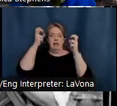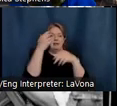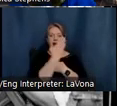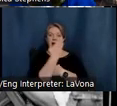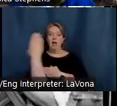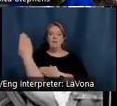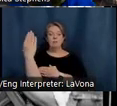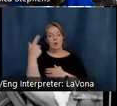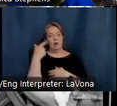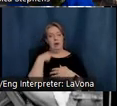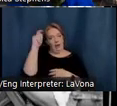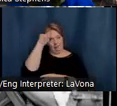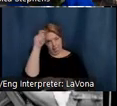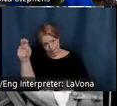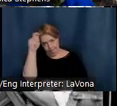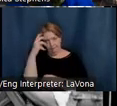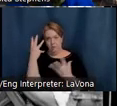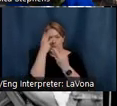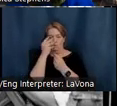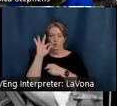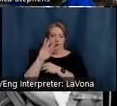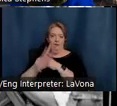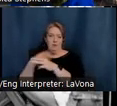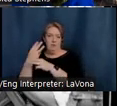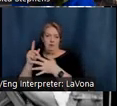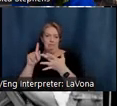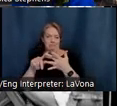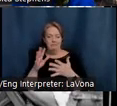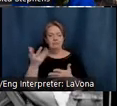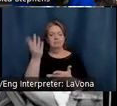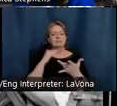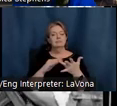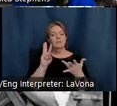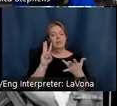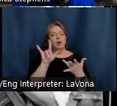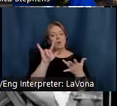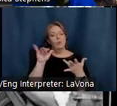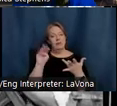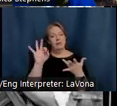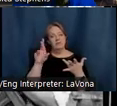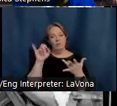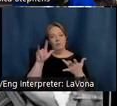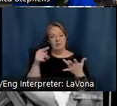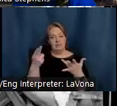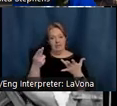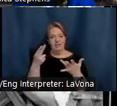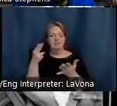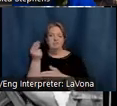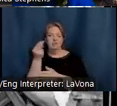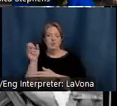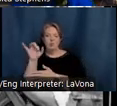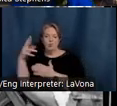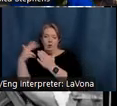one of the Hoosier Group painters. And photographer and journalist Frank Hoenberger, who you've seen